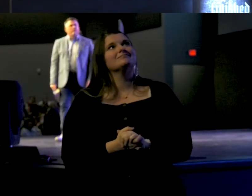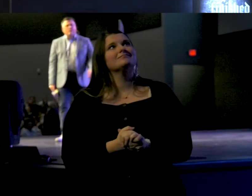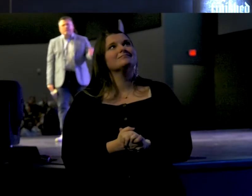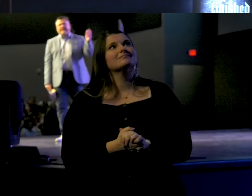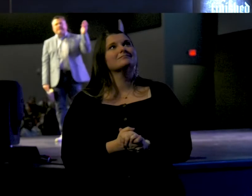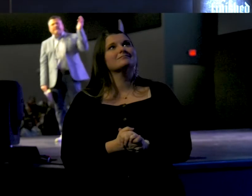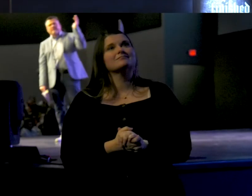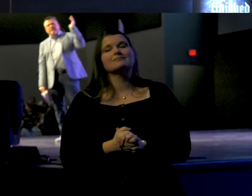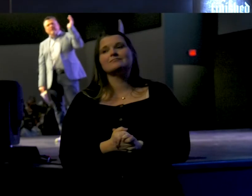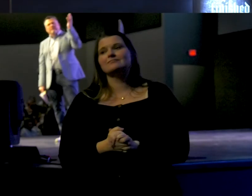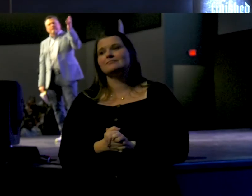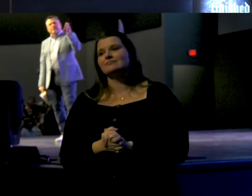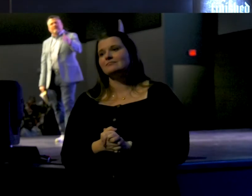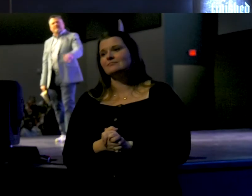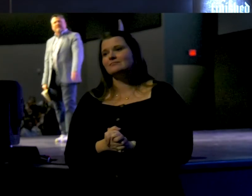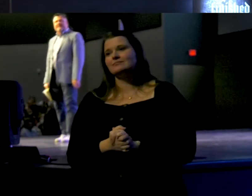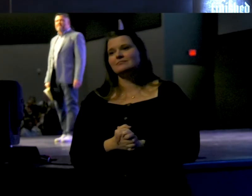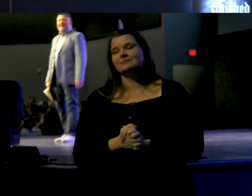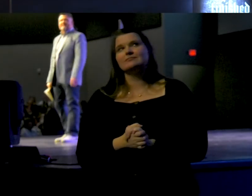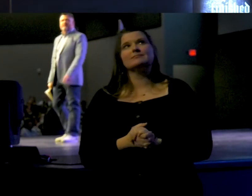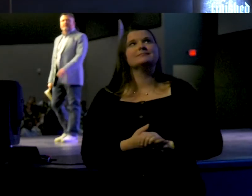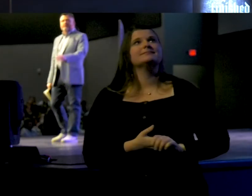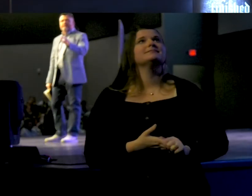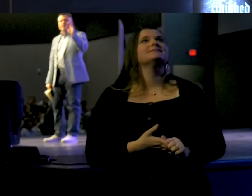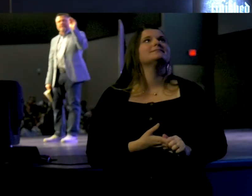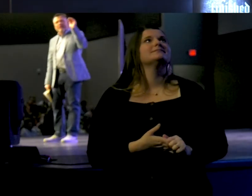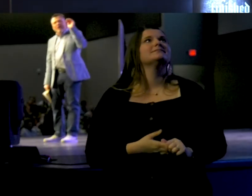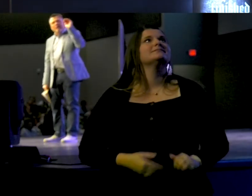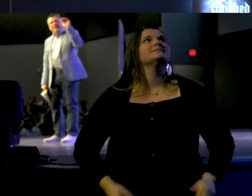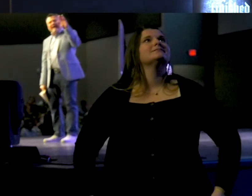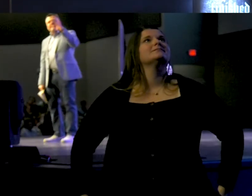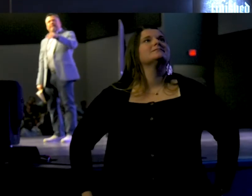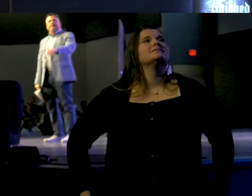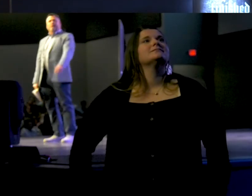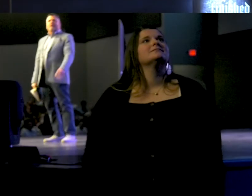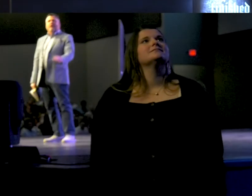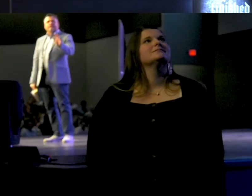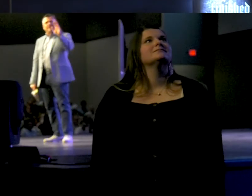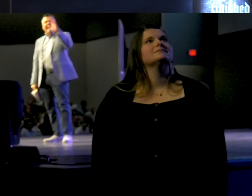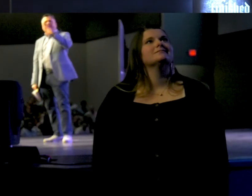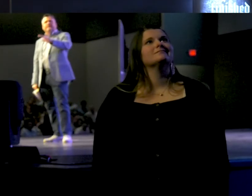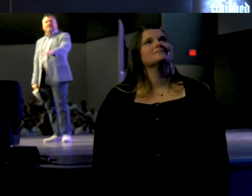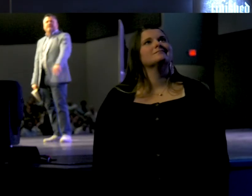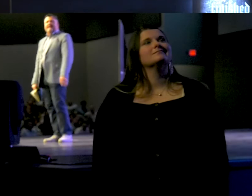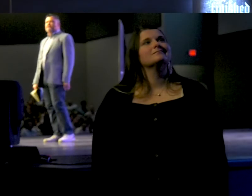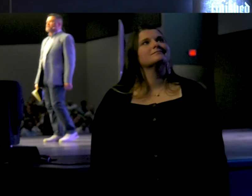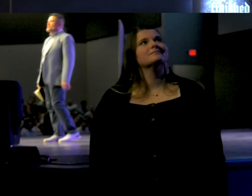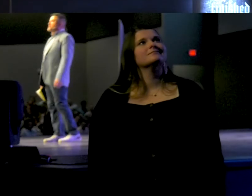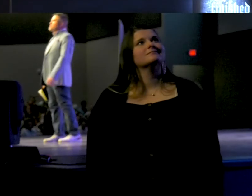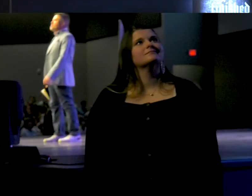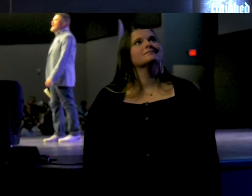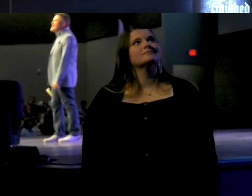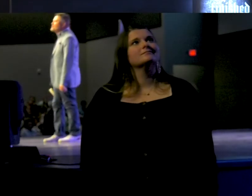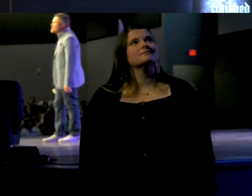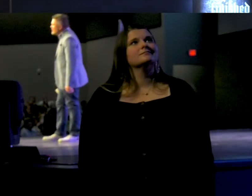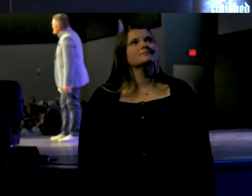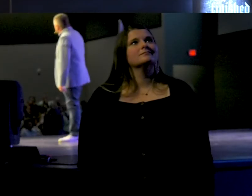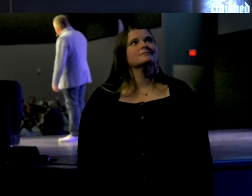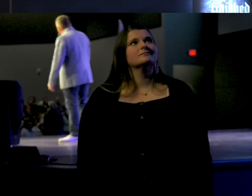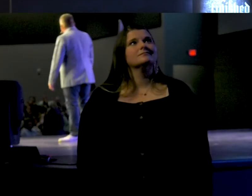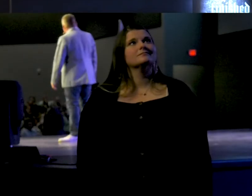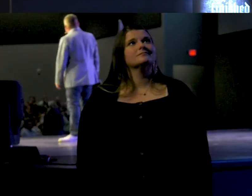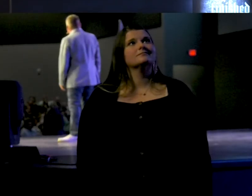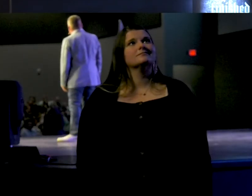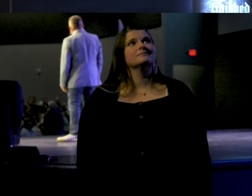on the unborn, moral relativism, social distancing, vaccine distribution, rising fuel costs, challenged education system, mass